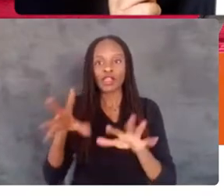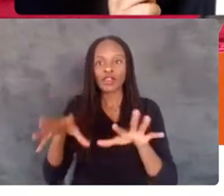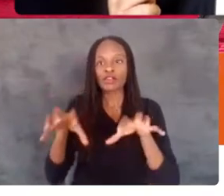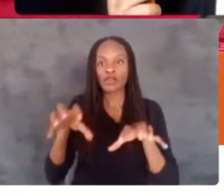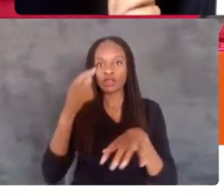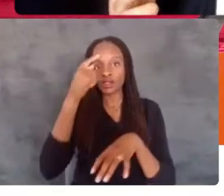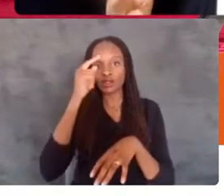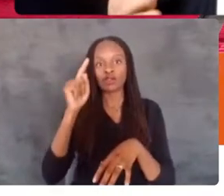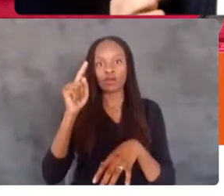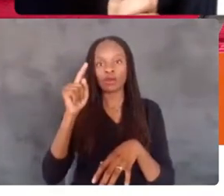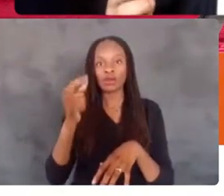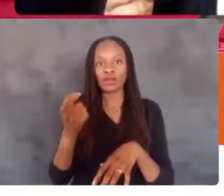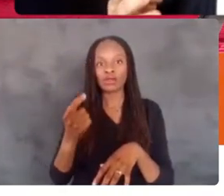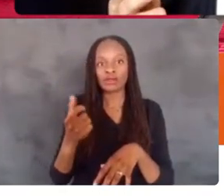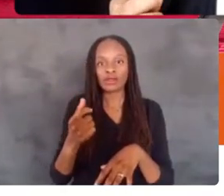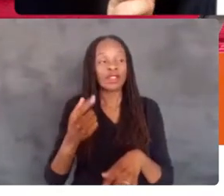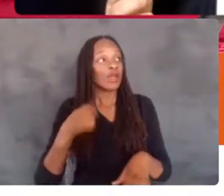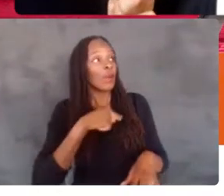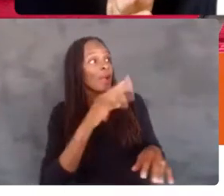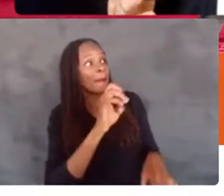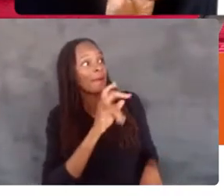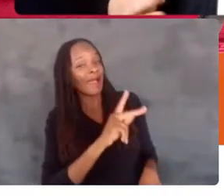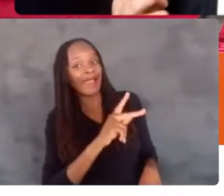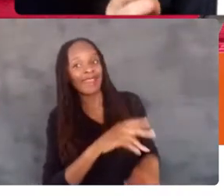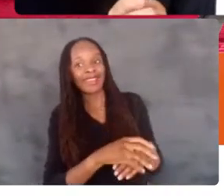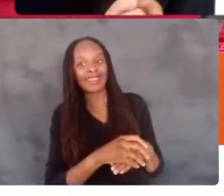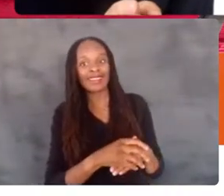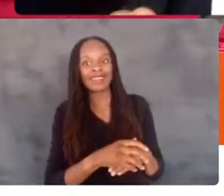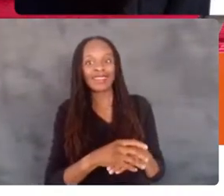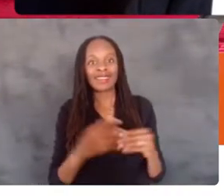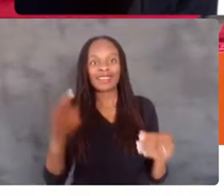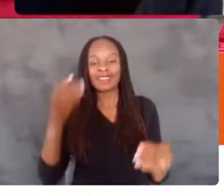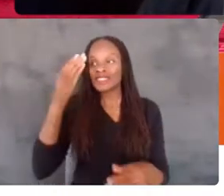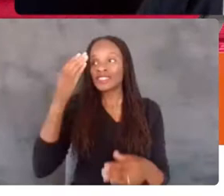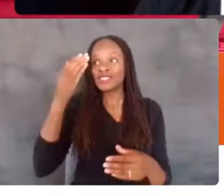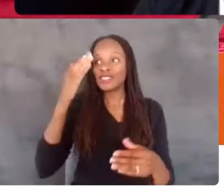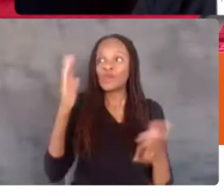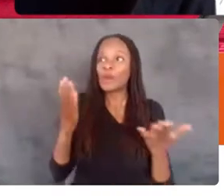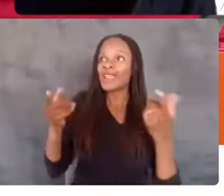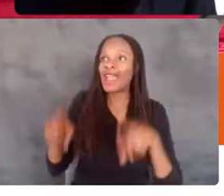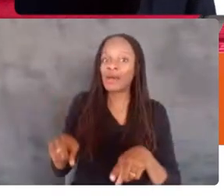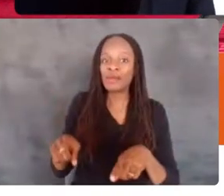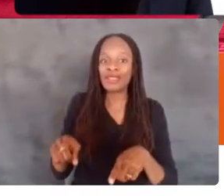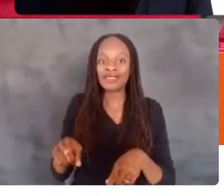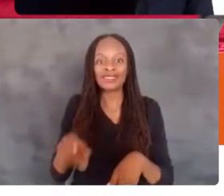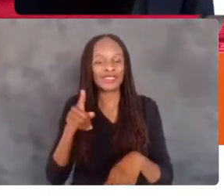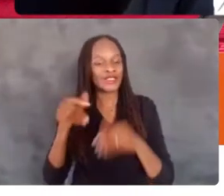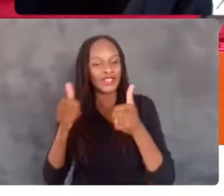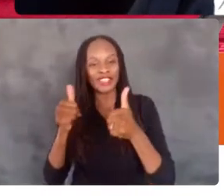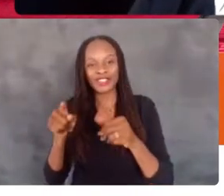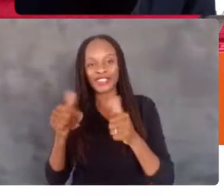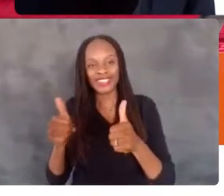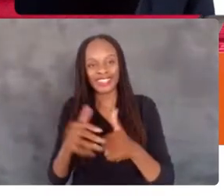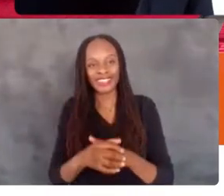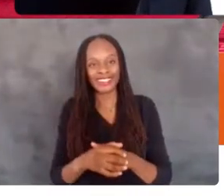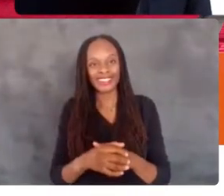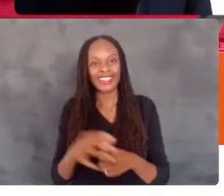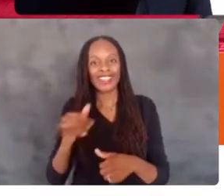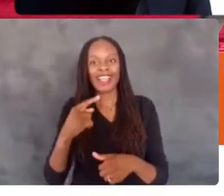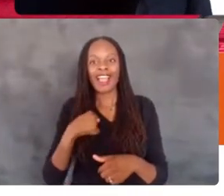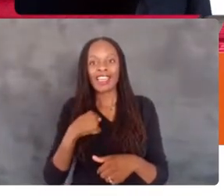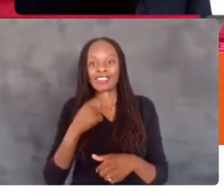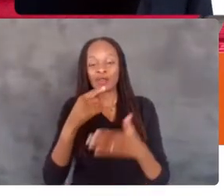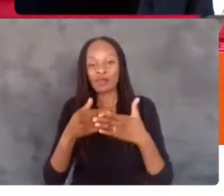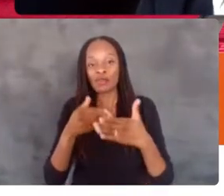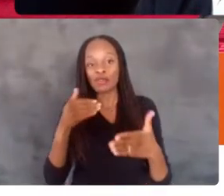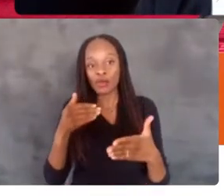We're back. We're back, I think. We don't know what happened. You're good. You're good. So as I was saying, you